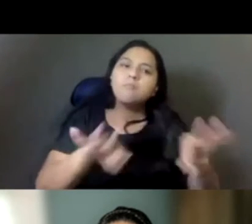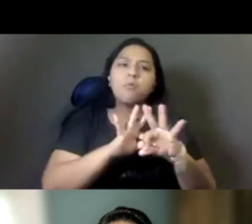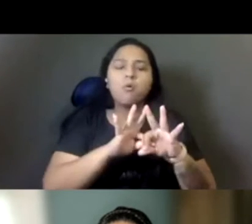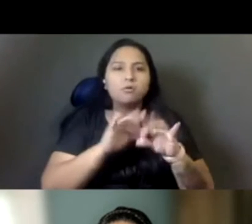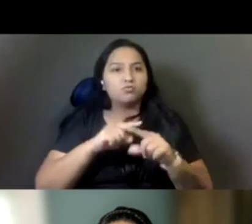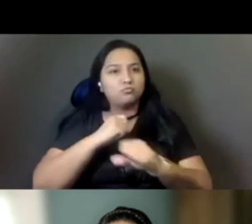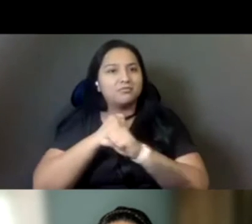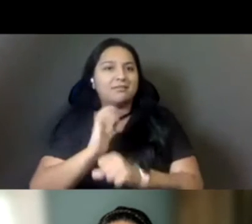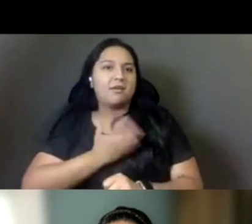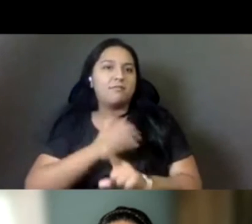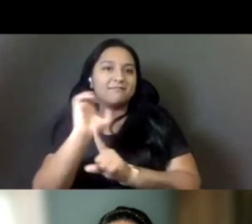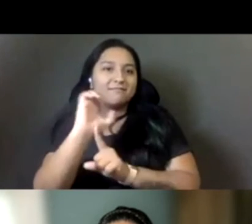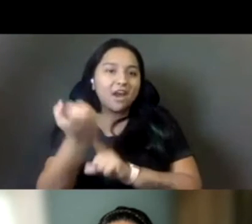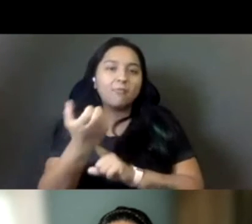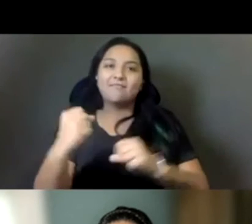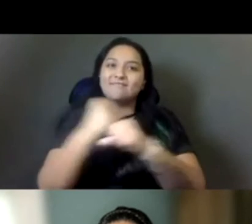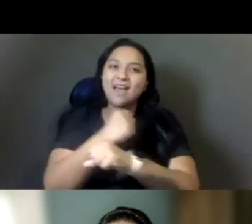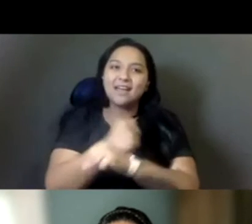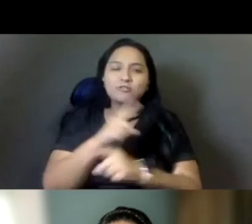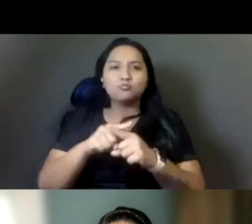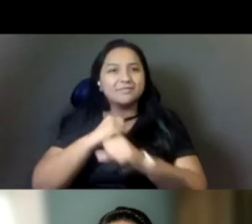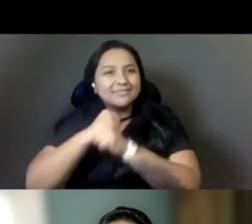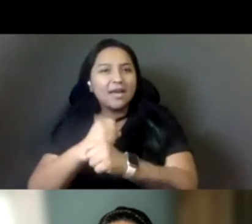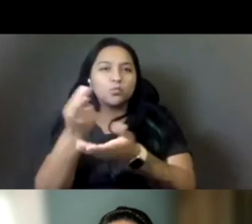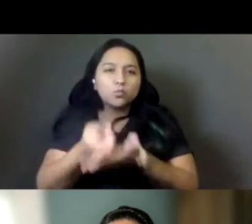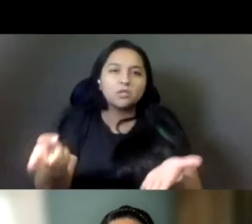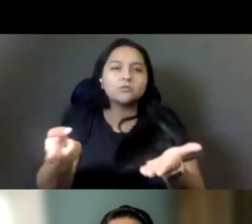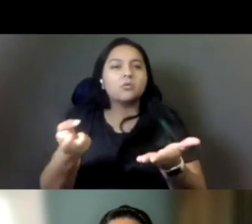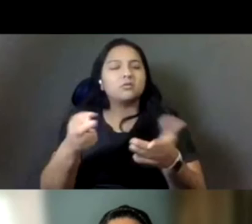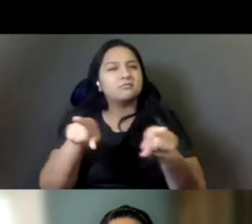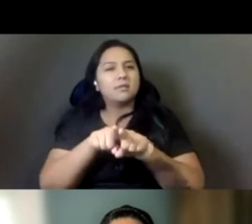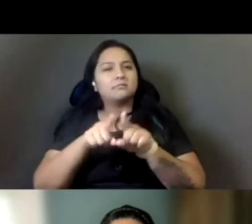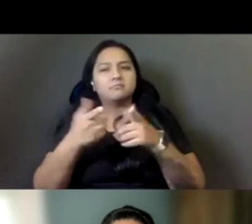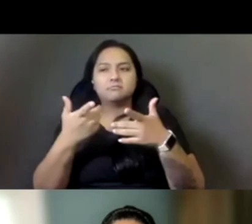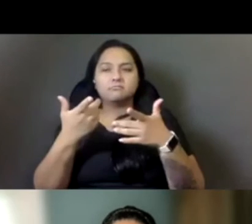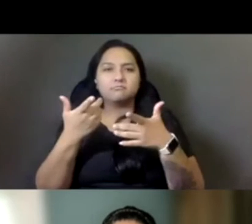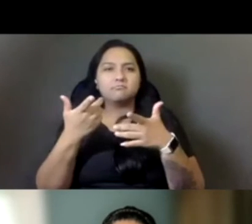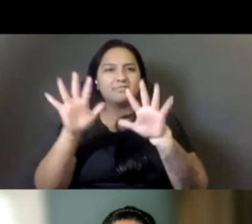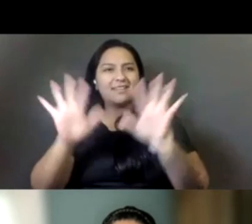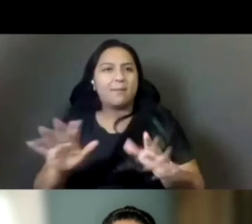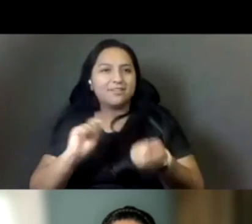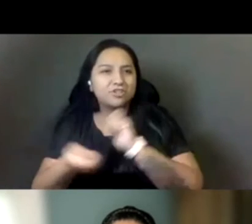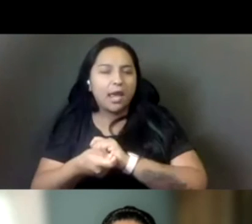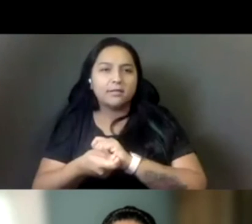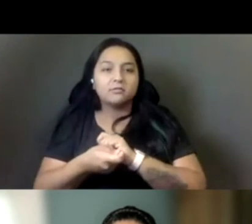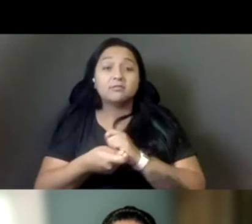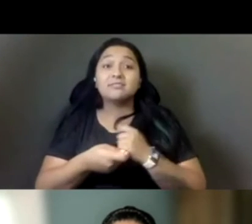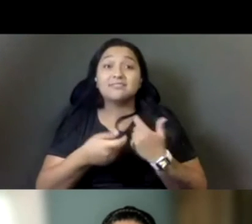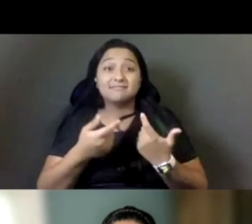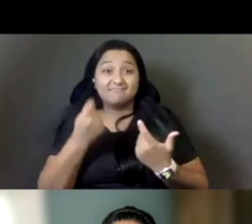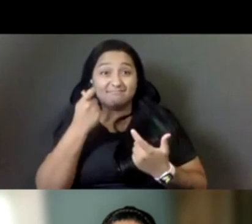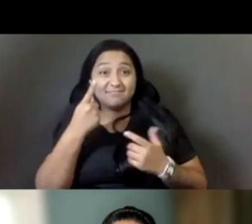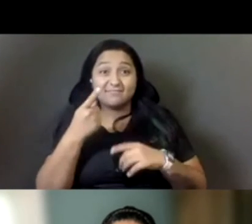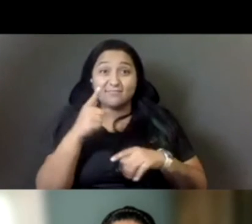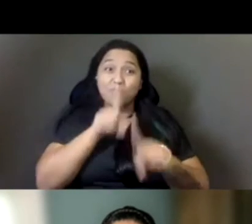resources and fighting the climate crisis that we're in. Uh, which if you also the IPCC report, we're in code red. So we need